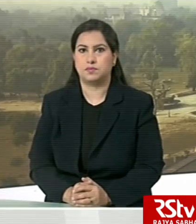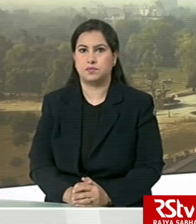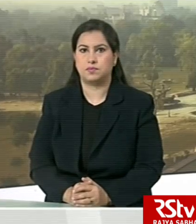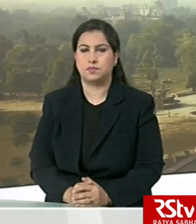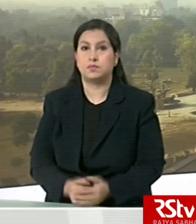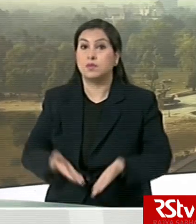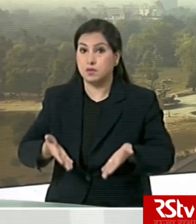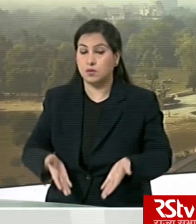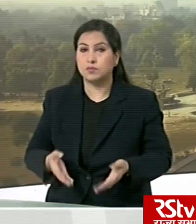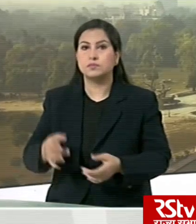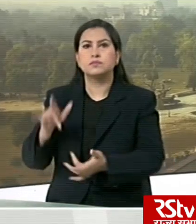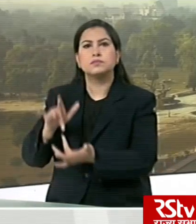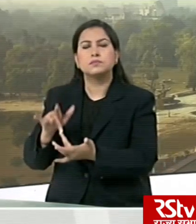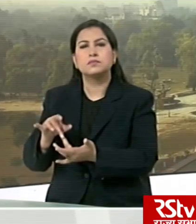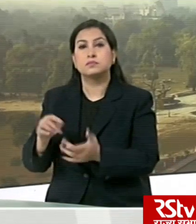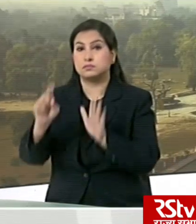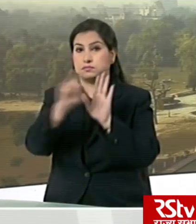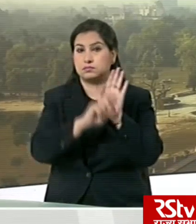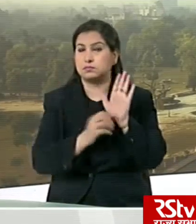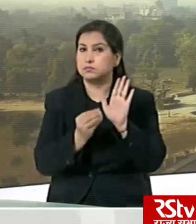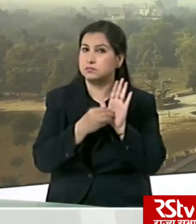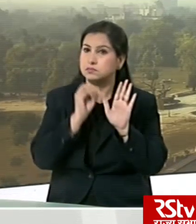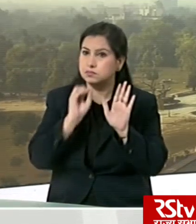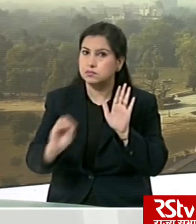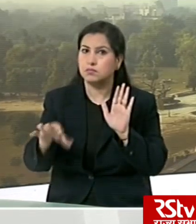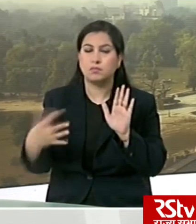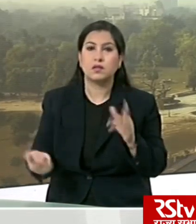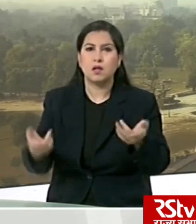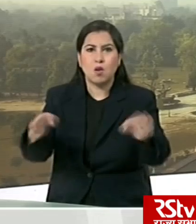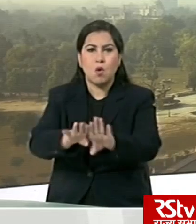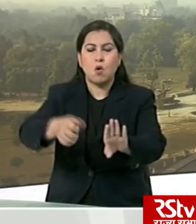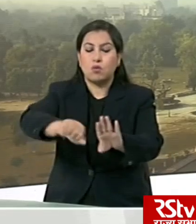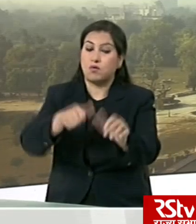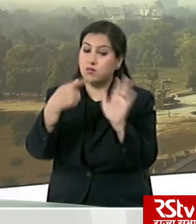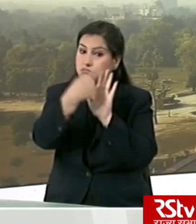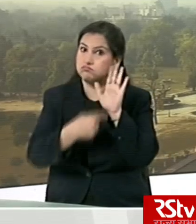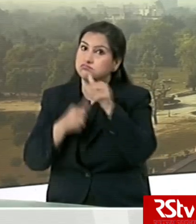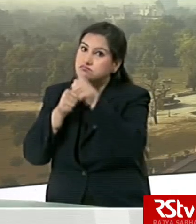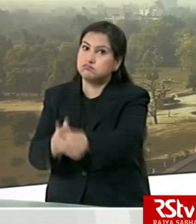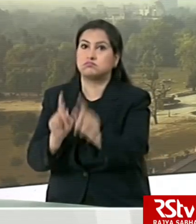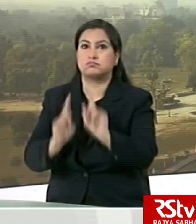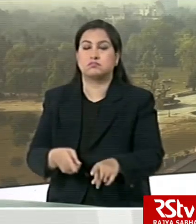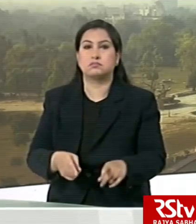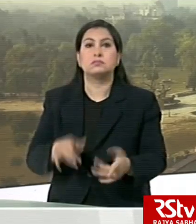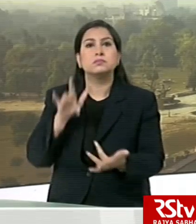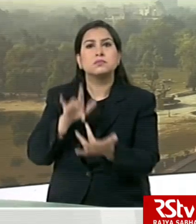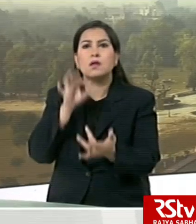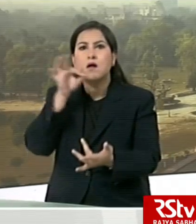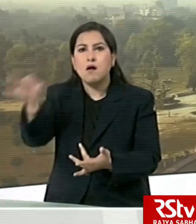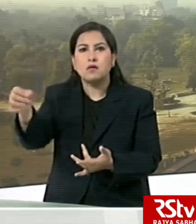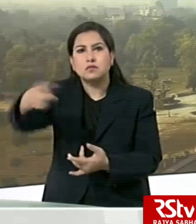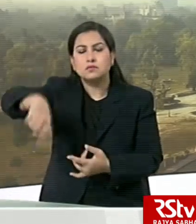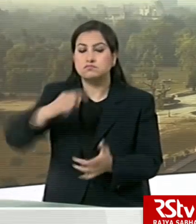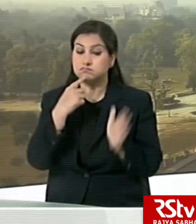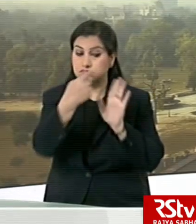And the center has also issued guidelines to states on the lockdown, which is to be strictly followed. The center has asked the state to ensure